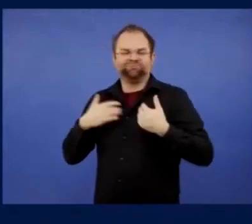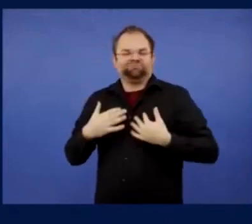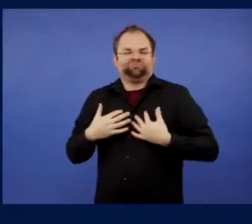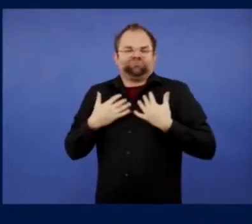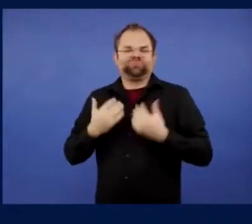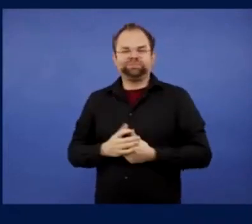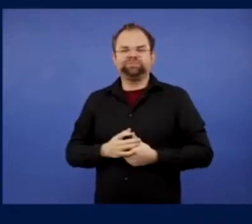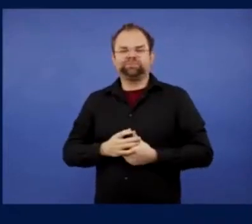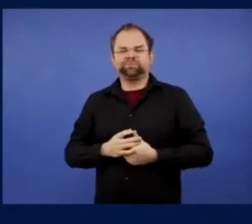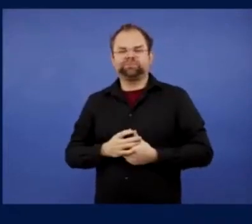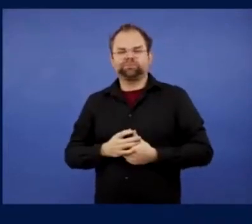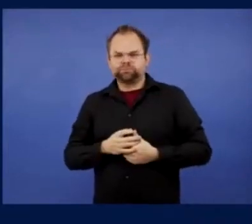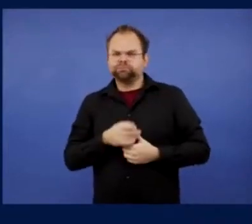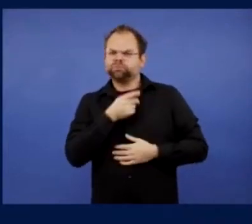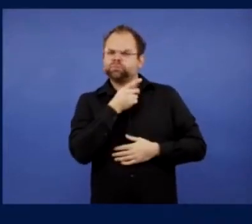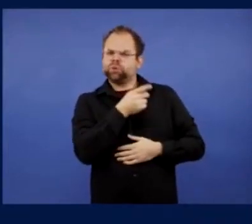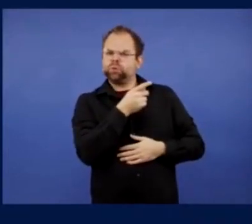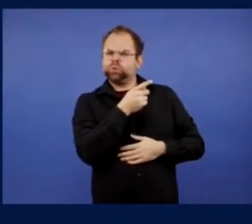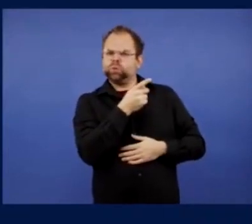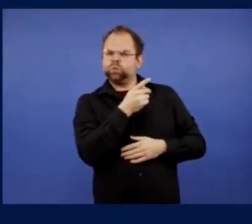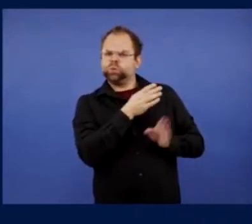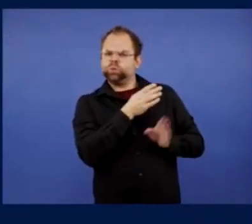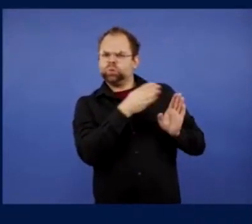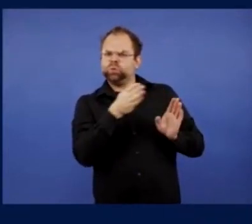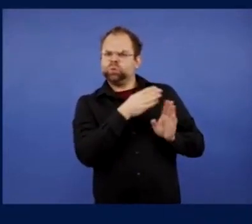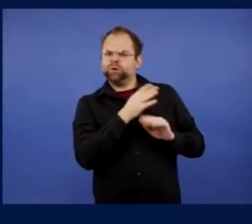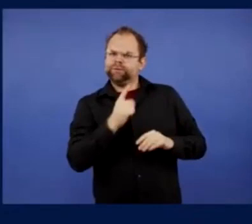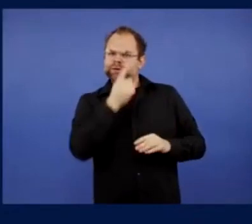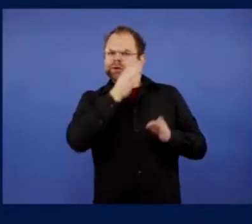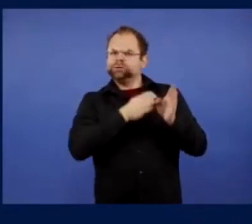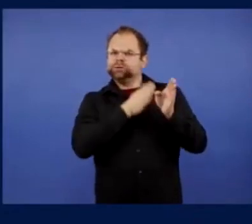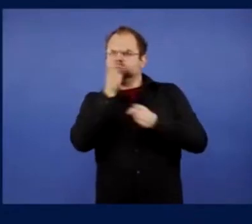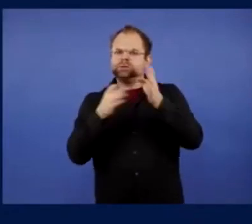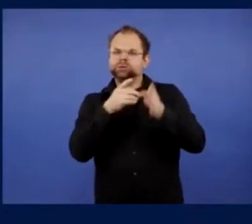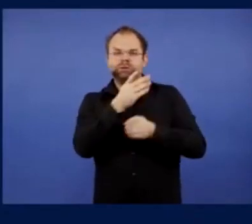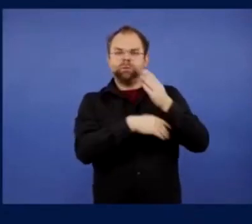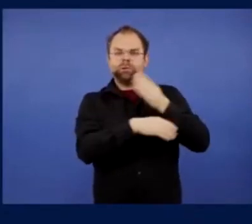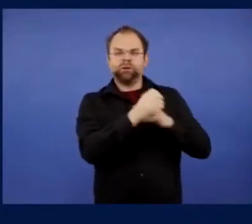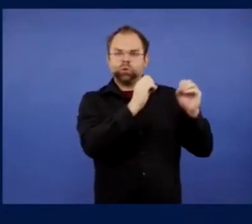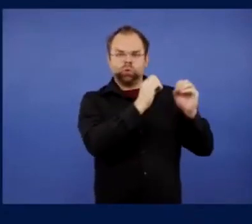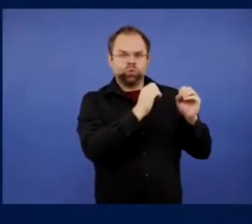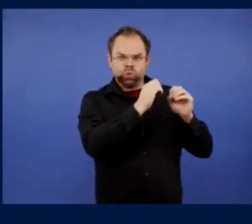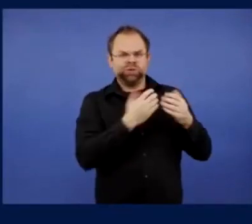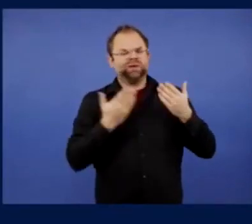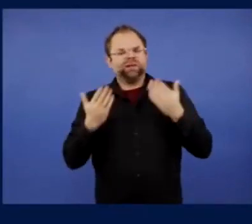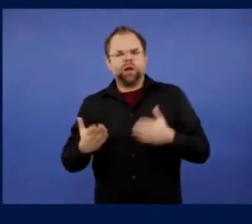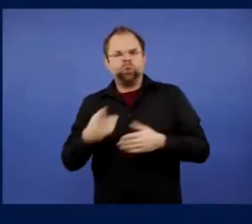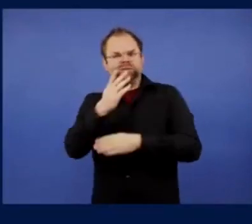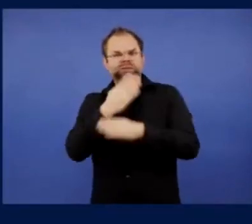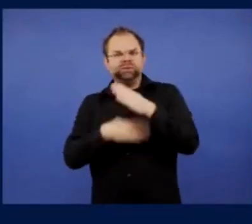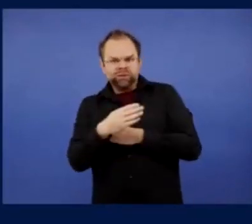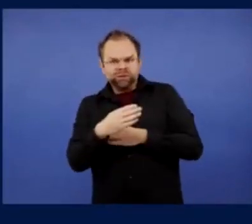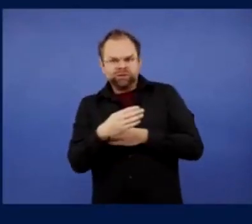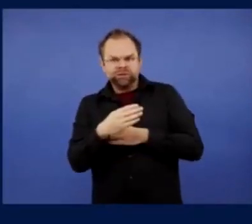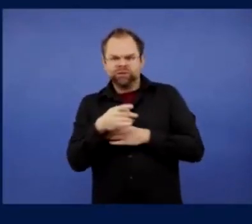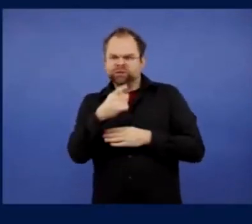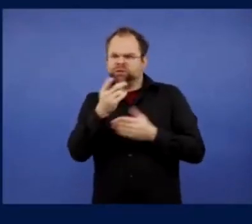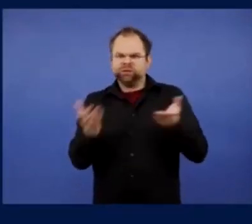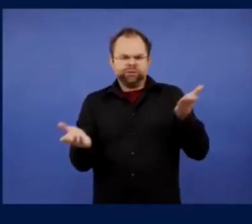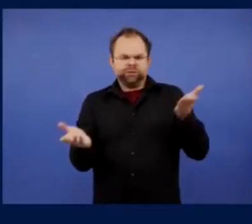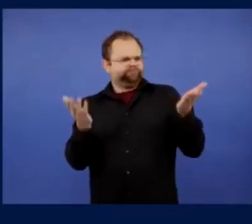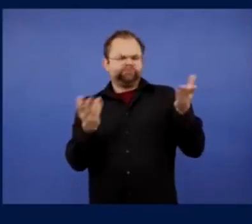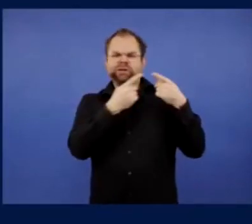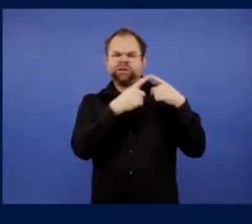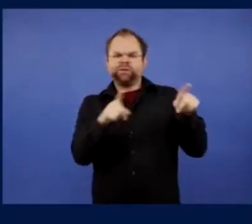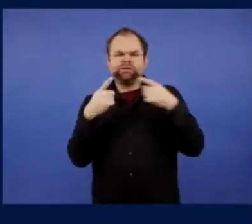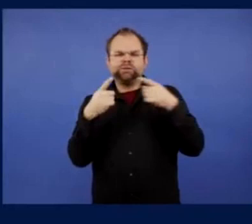and 75% of them was as non-disabled support. If I talk about the first one with the two, me two girls was in